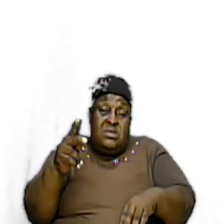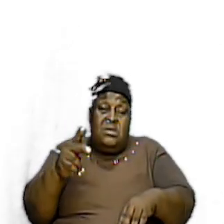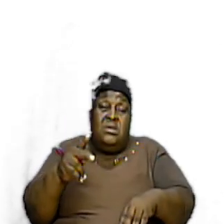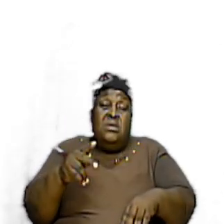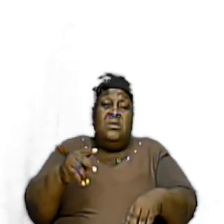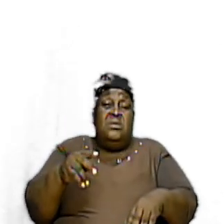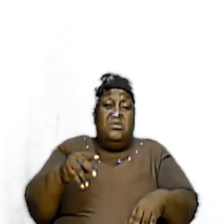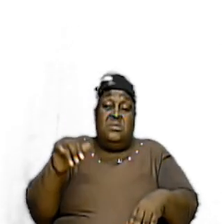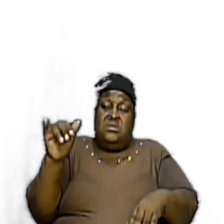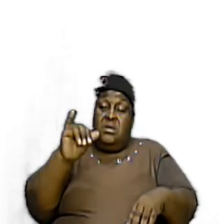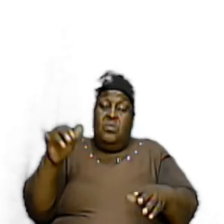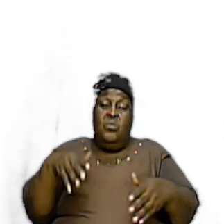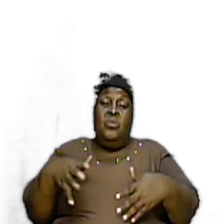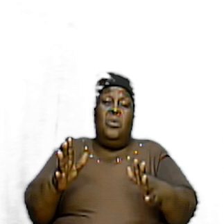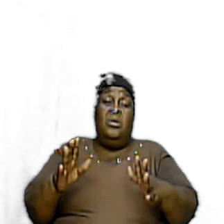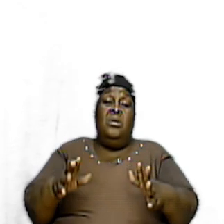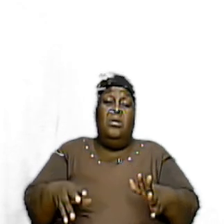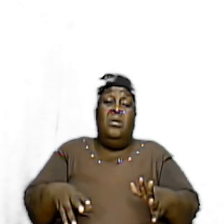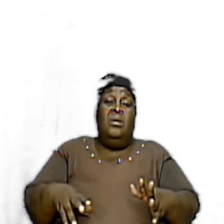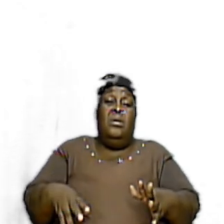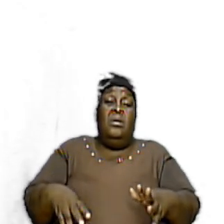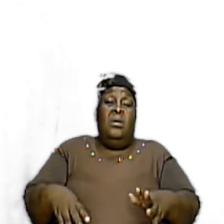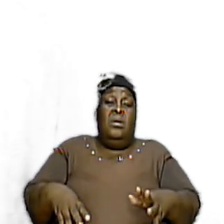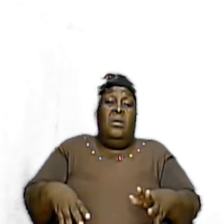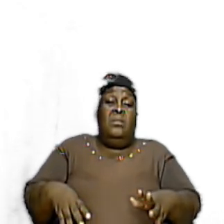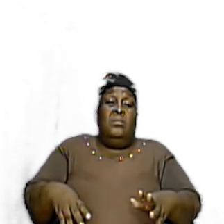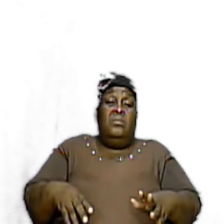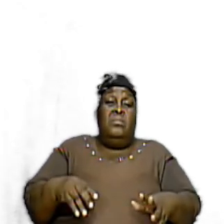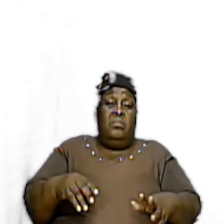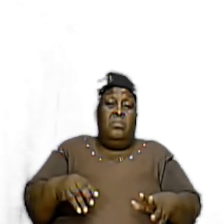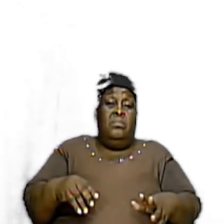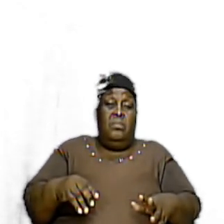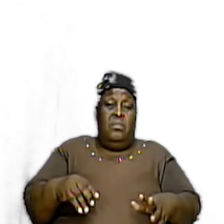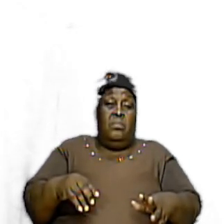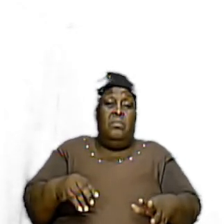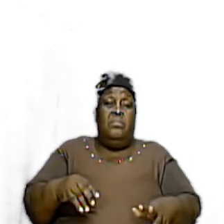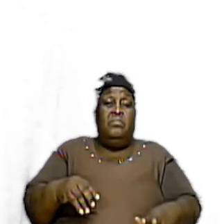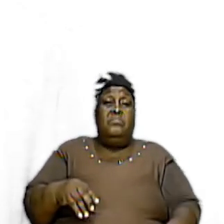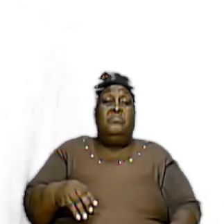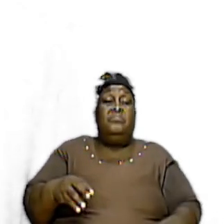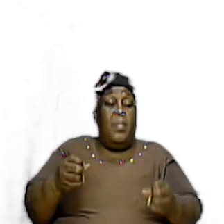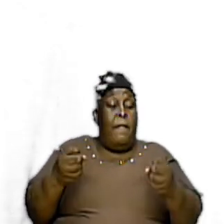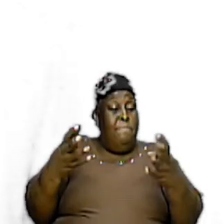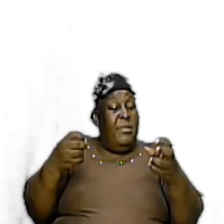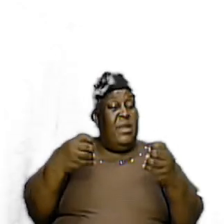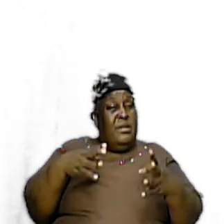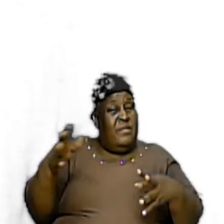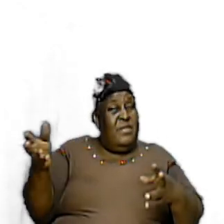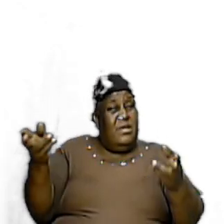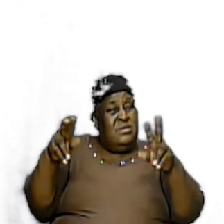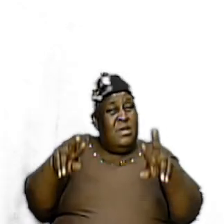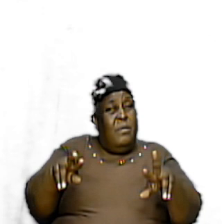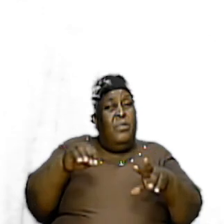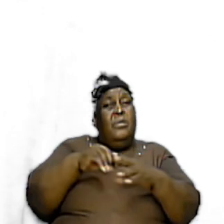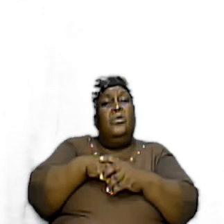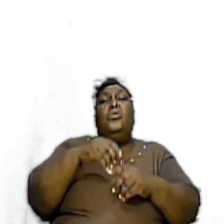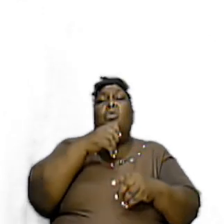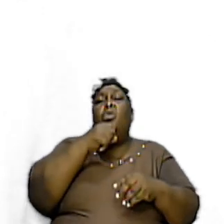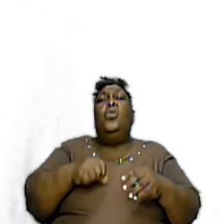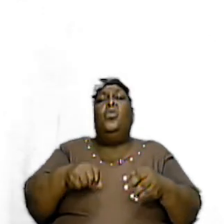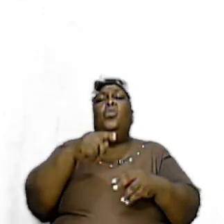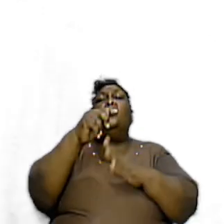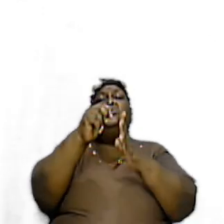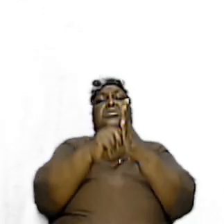not necessarily in terms of sequence remember I told us that a lot of the things happening in the old testaments were